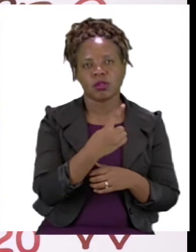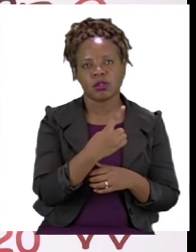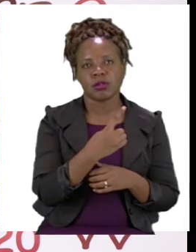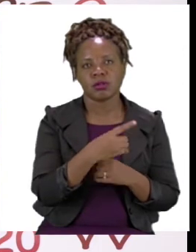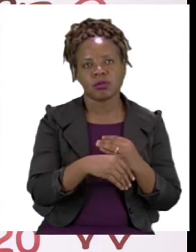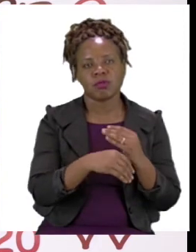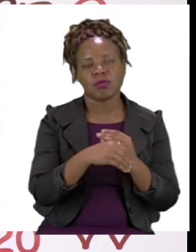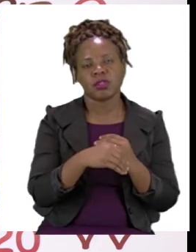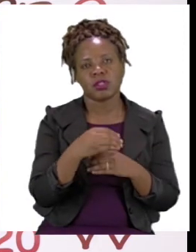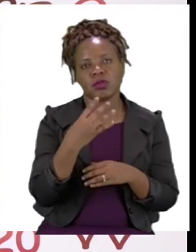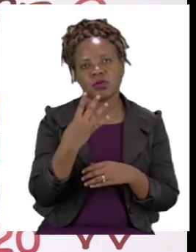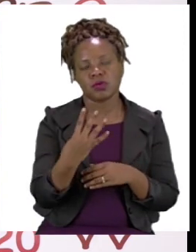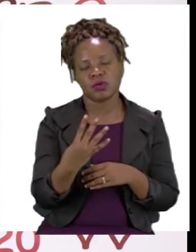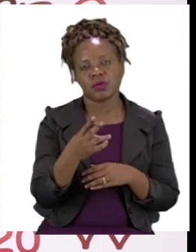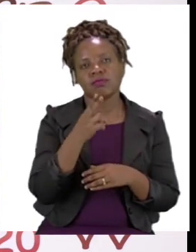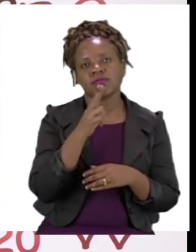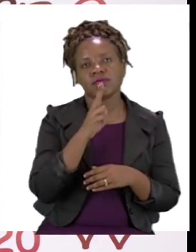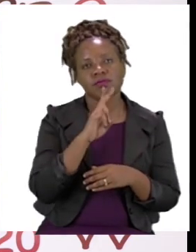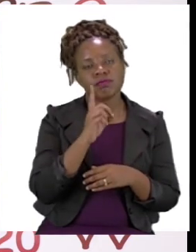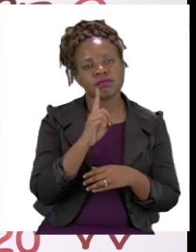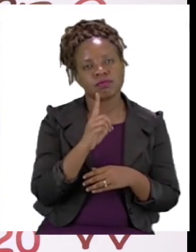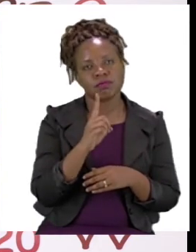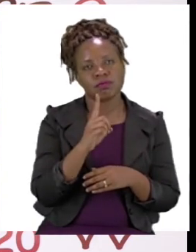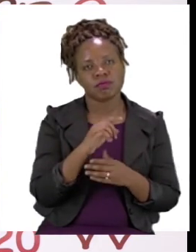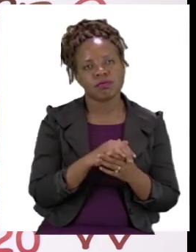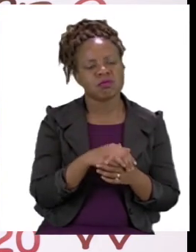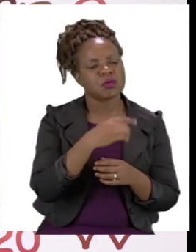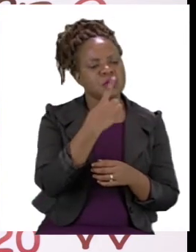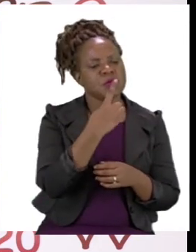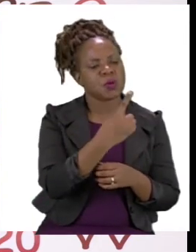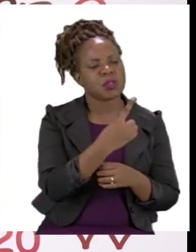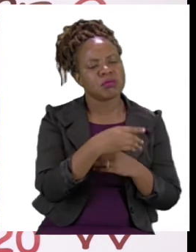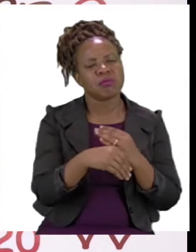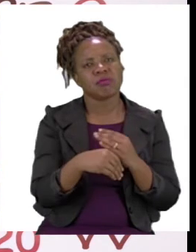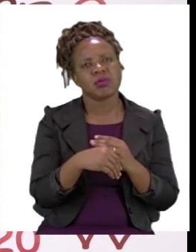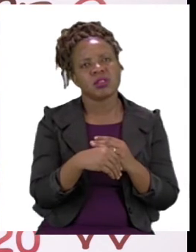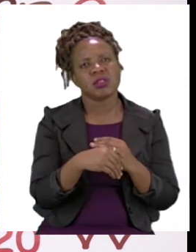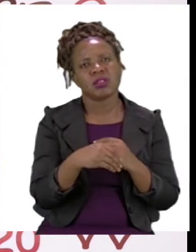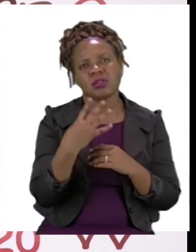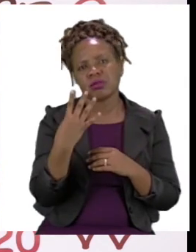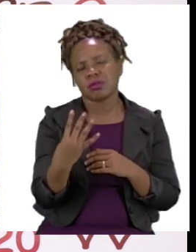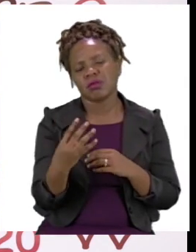plus 4 equals. What is 1 plus 4 grade 2's?